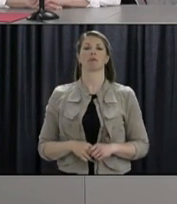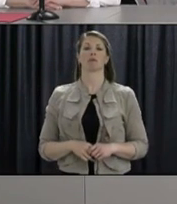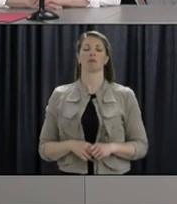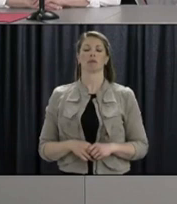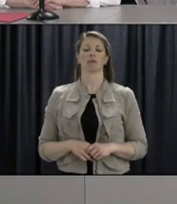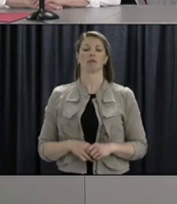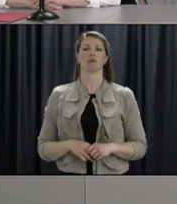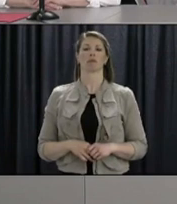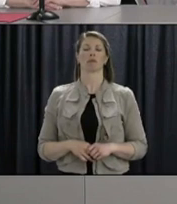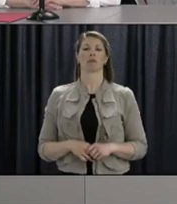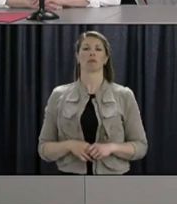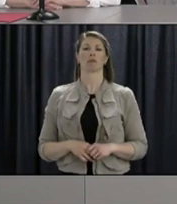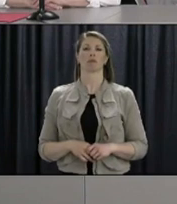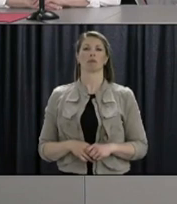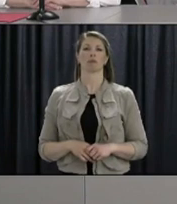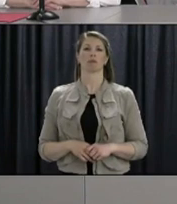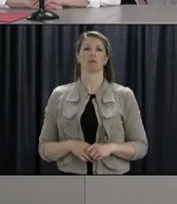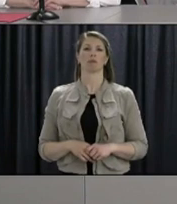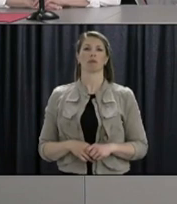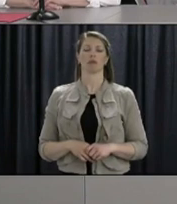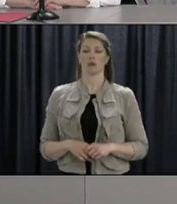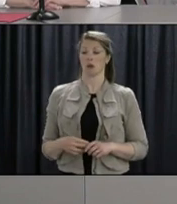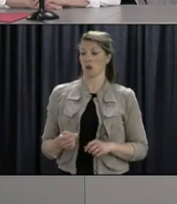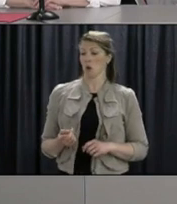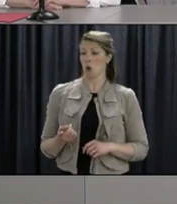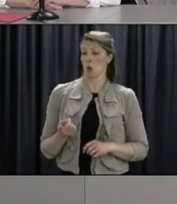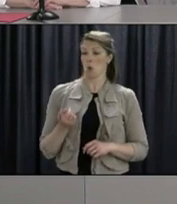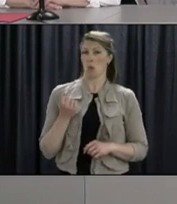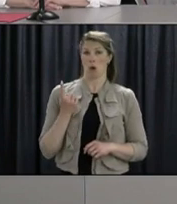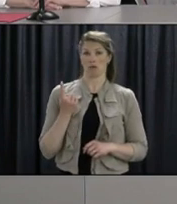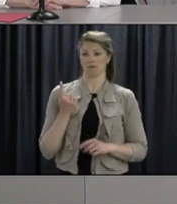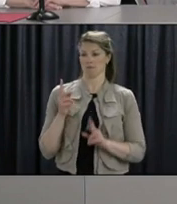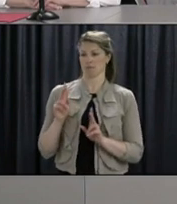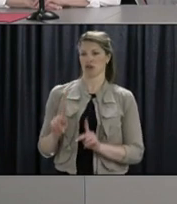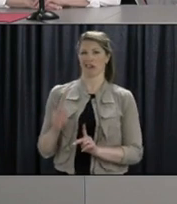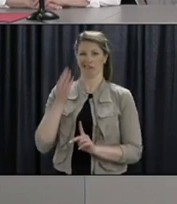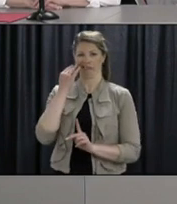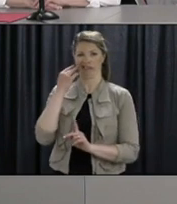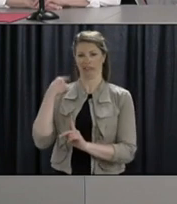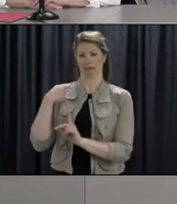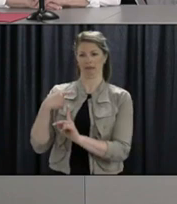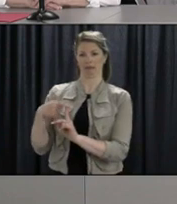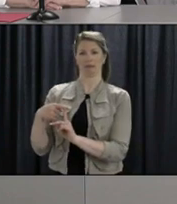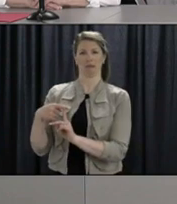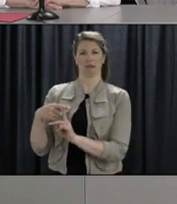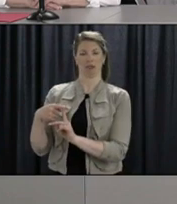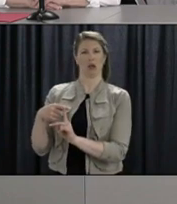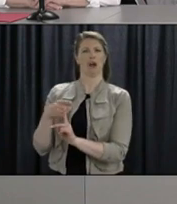A case of COVID-19. Can you tell us where exactly that case originated from?